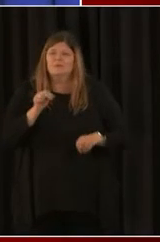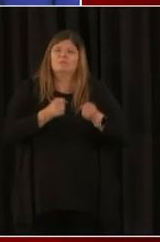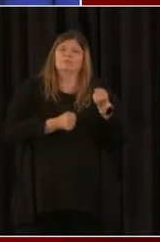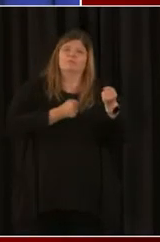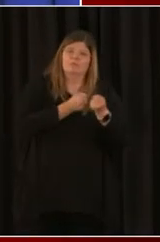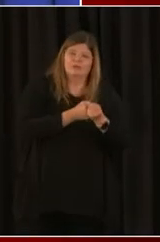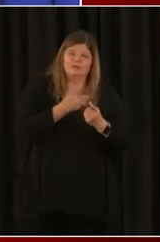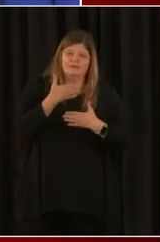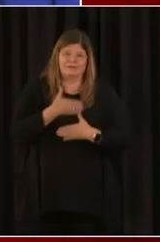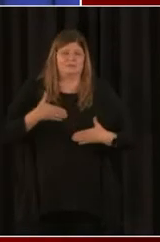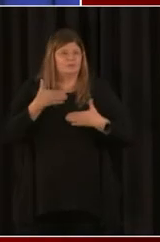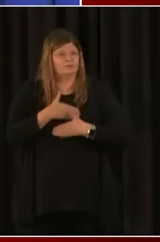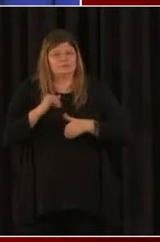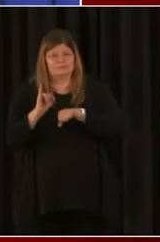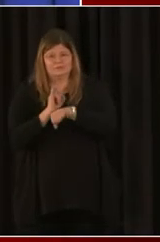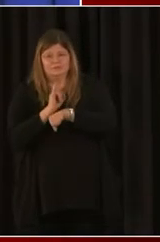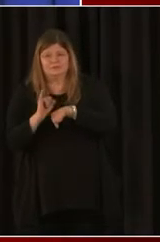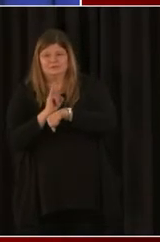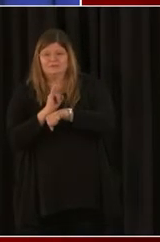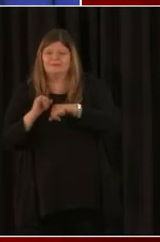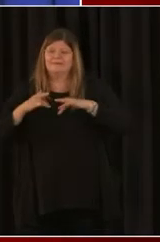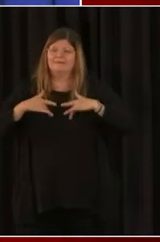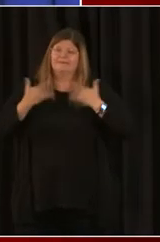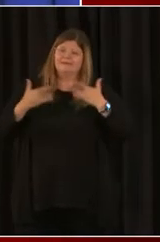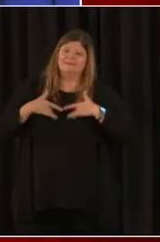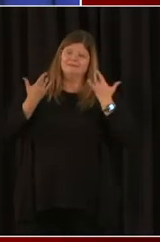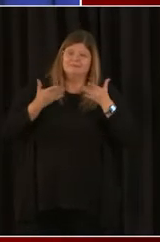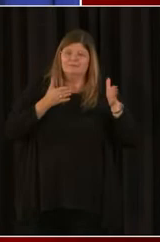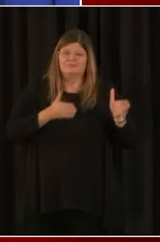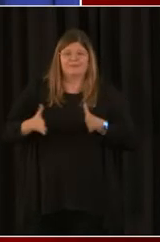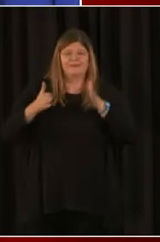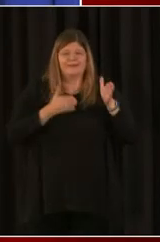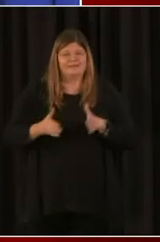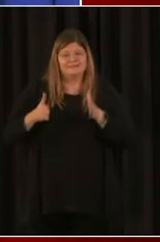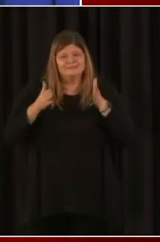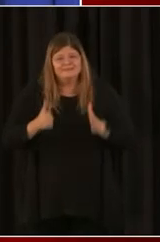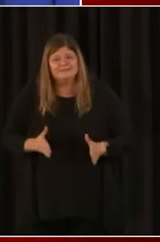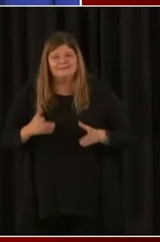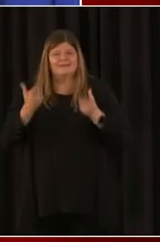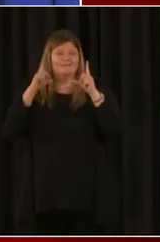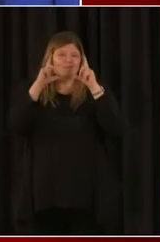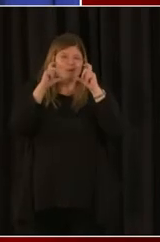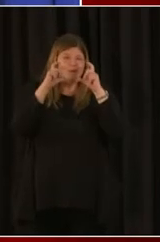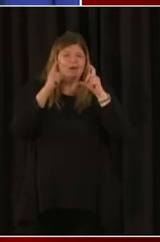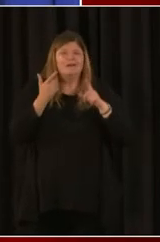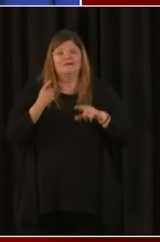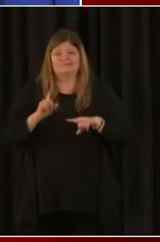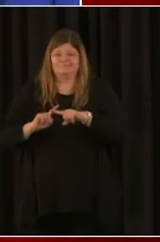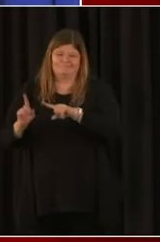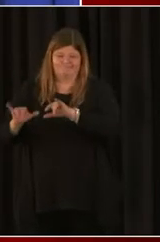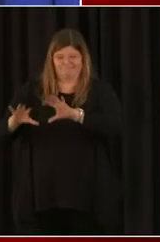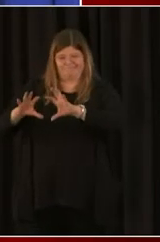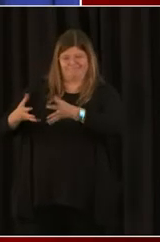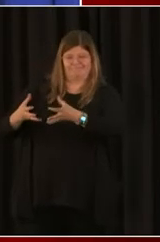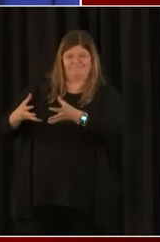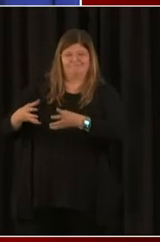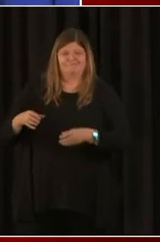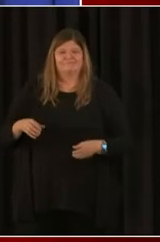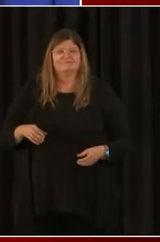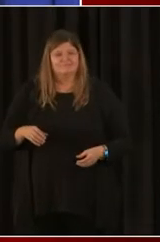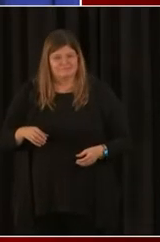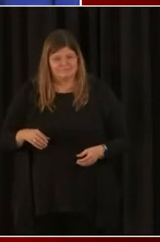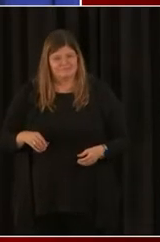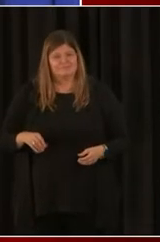photographers, those who support the event industry. That round will open on January